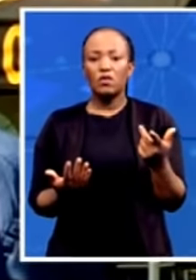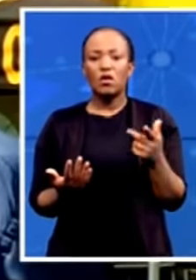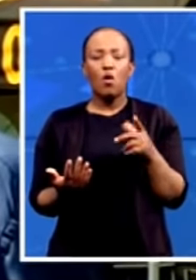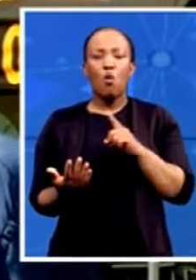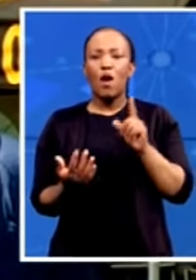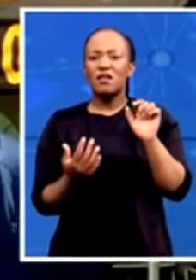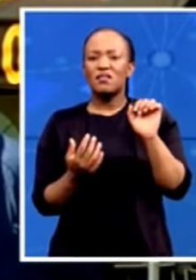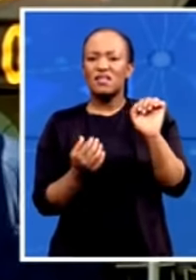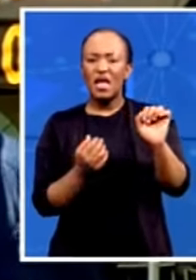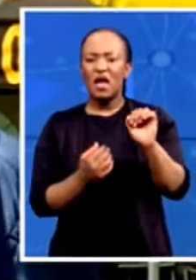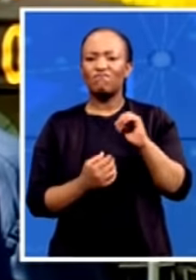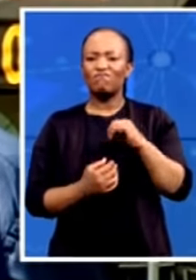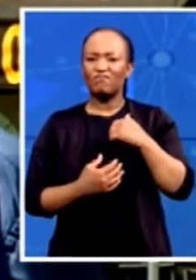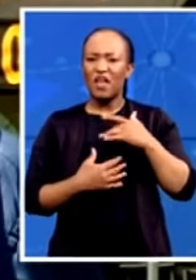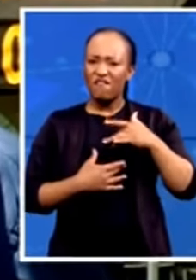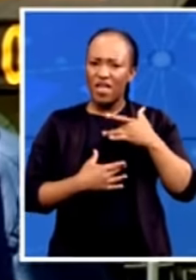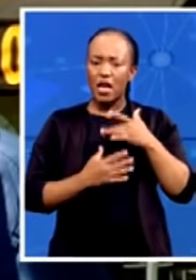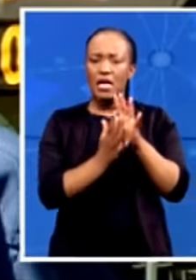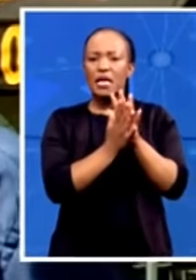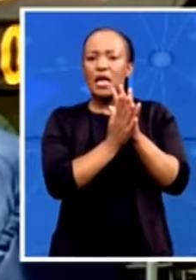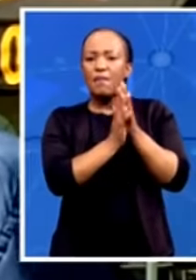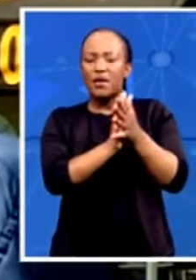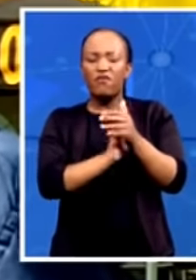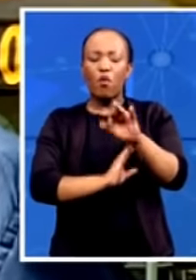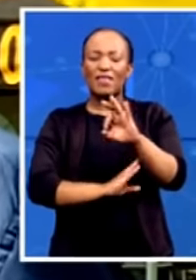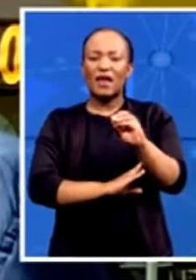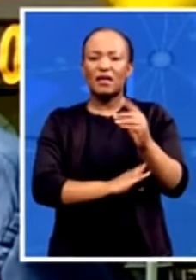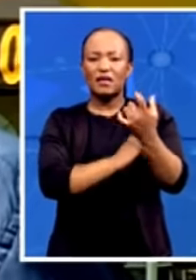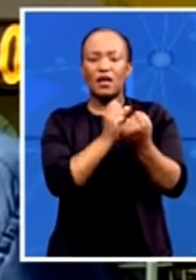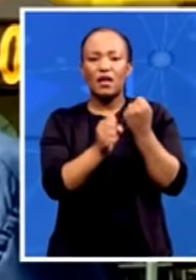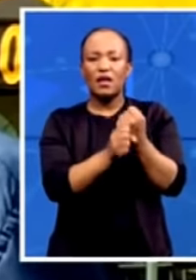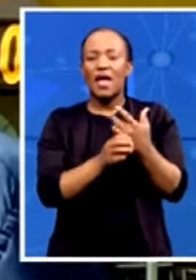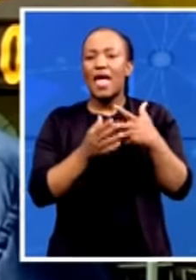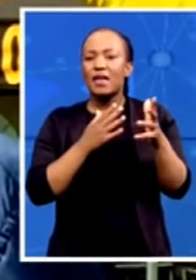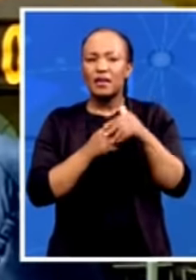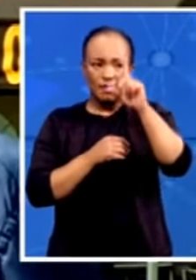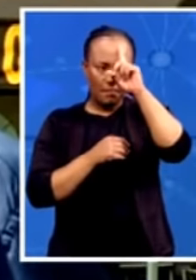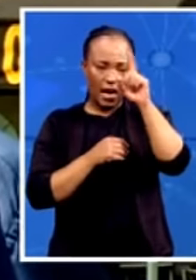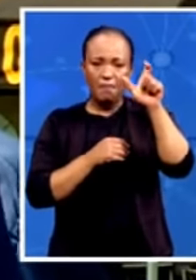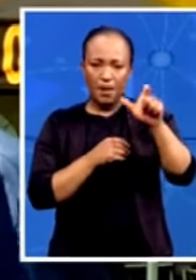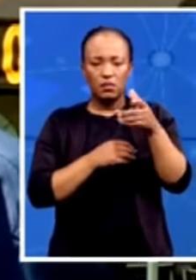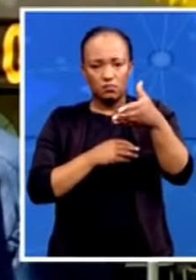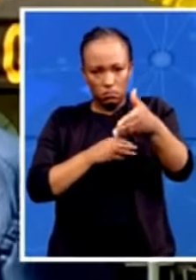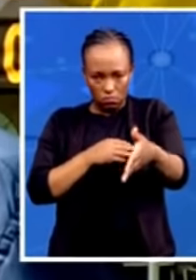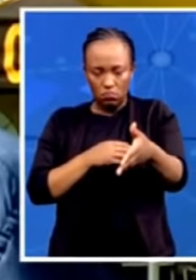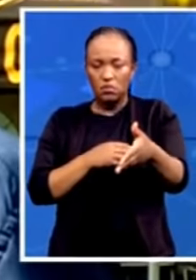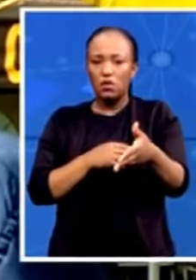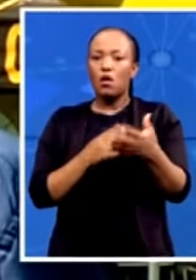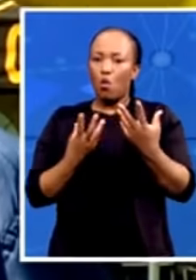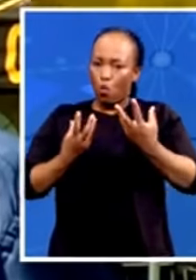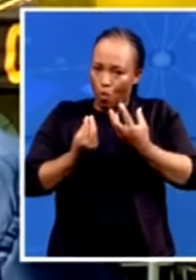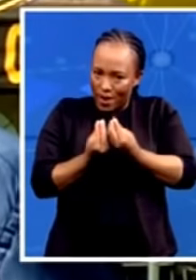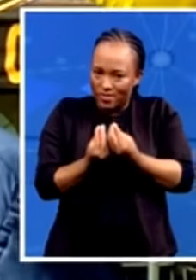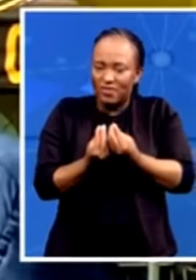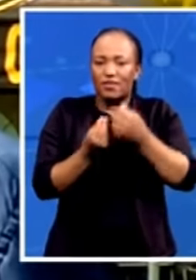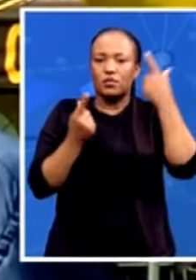years of slavery. But any conscious black person today is here with us and celebrating with us. They may not be here in physical,